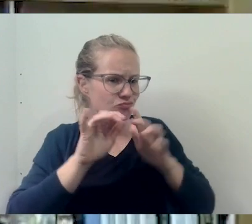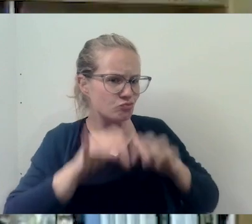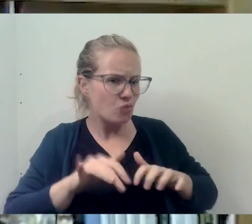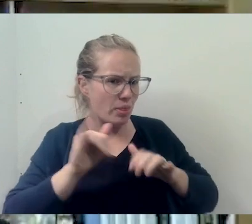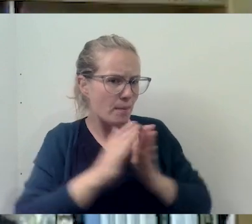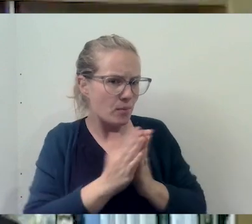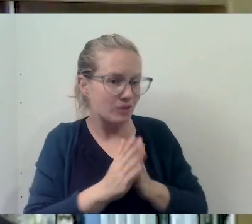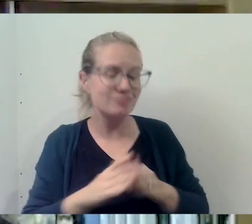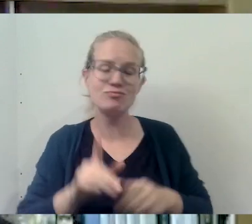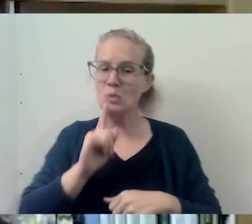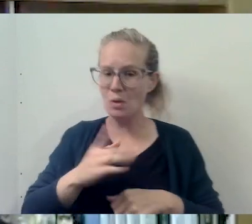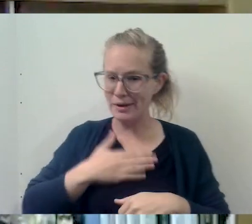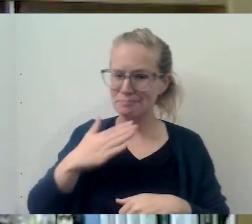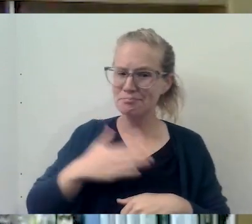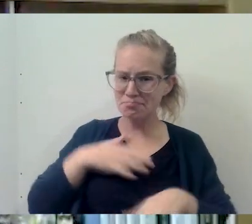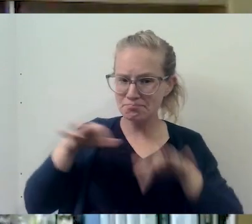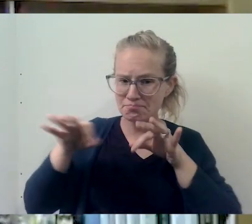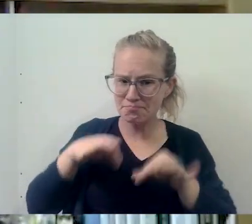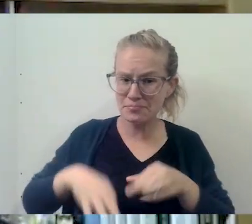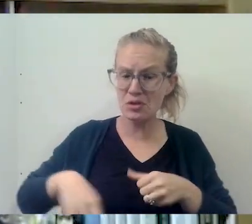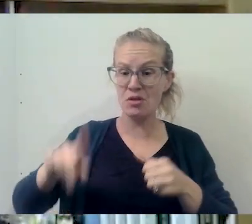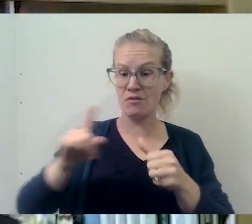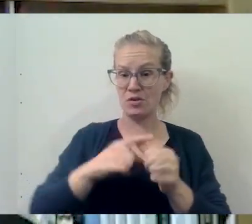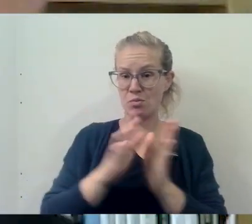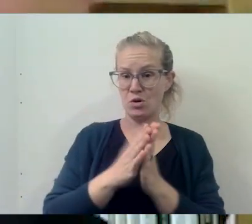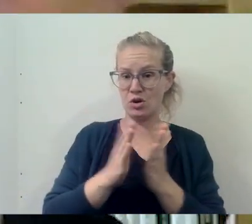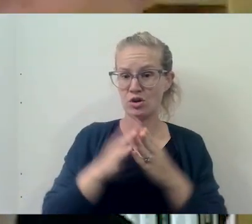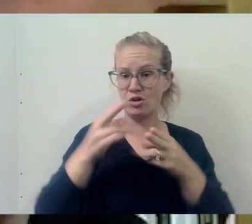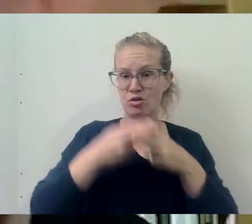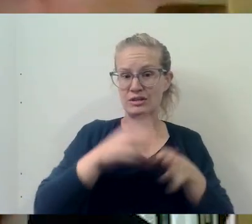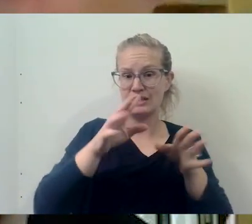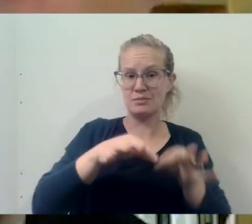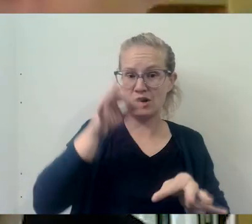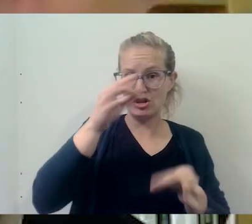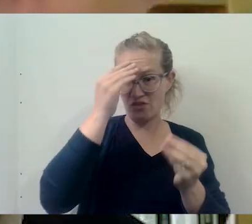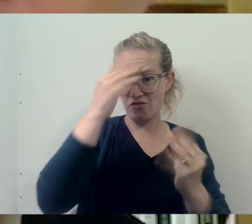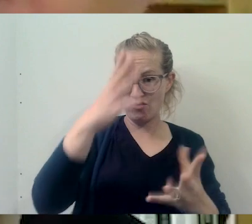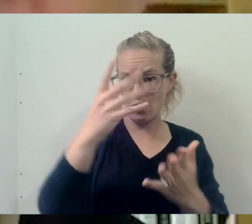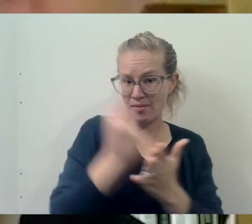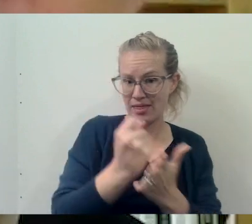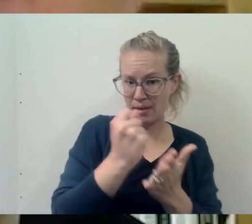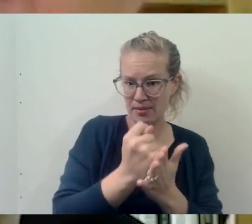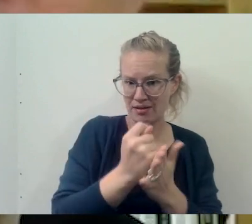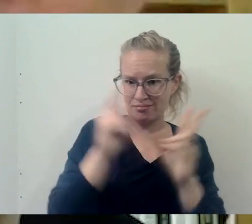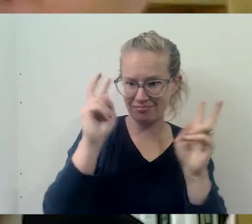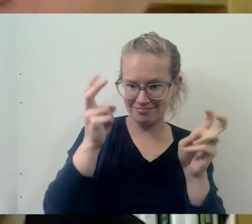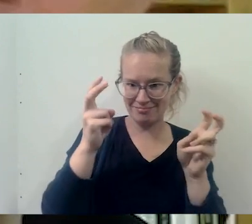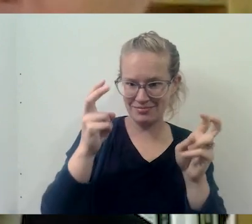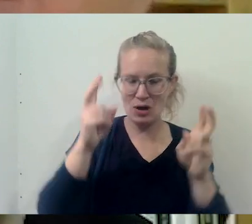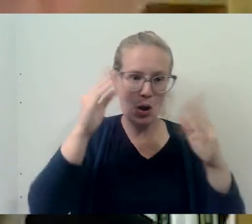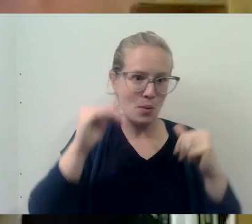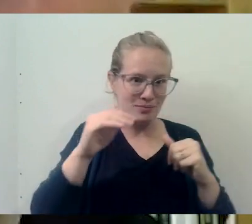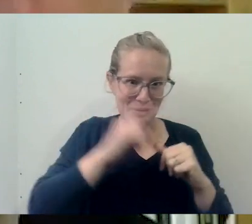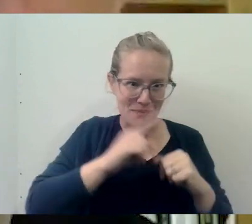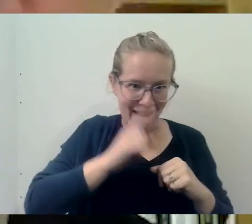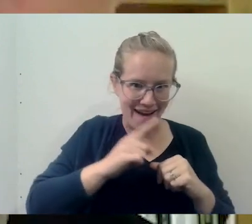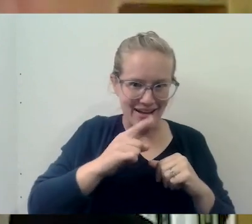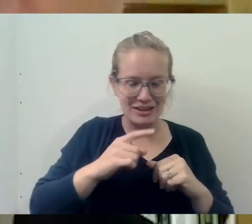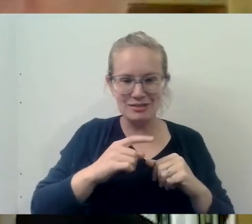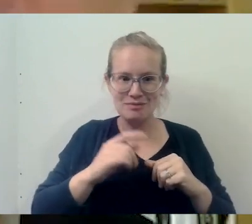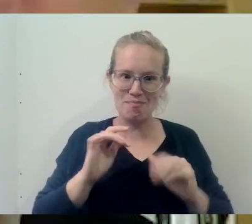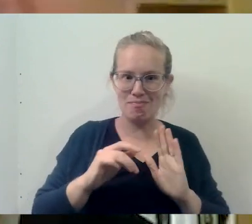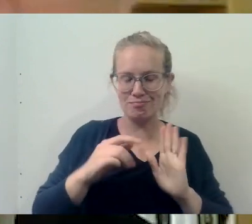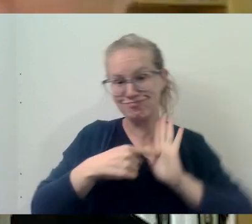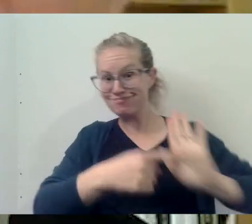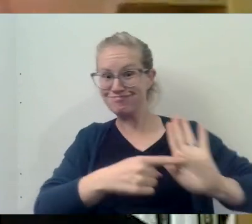Happy to do so. So, yes, the first book is called Spiritually Informed Therapy. I hope you don't mind me, a shameless